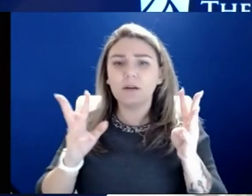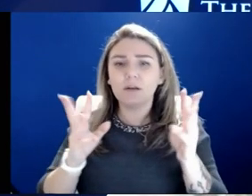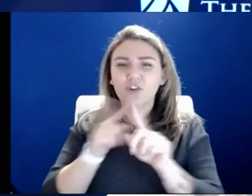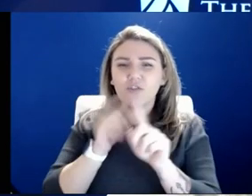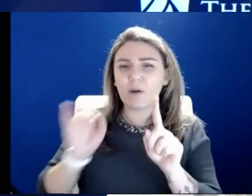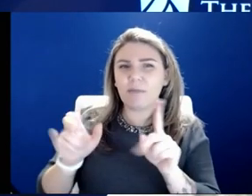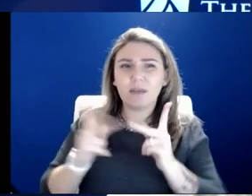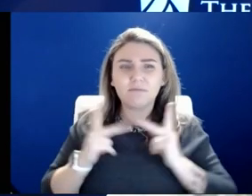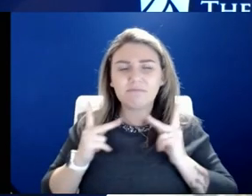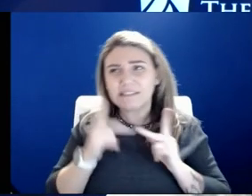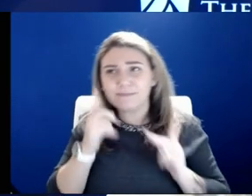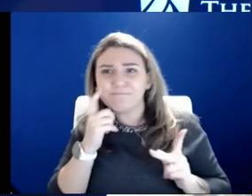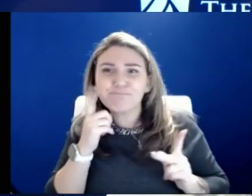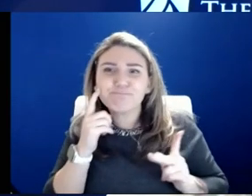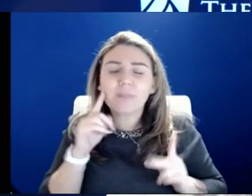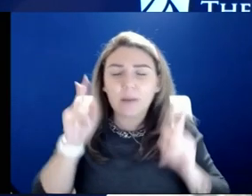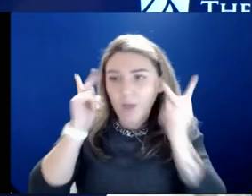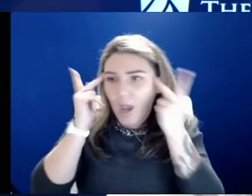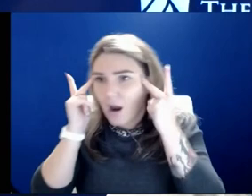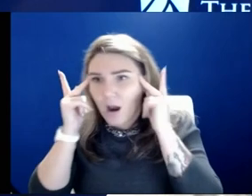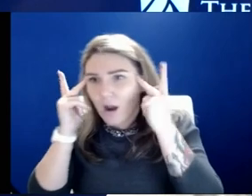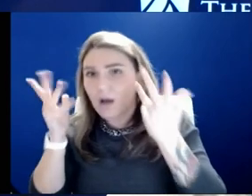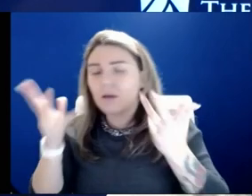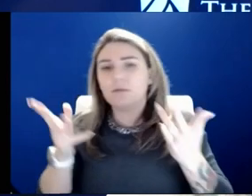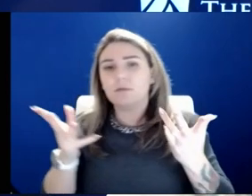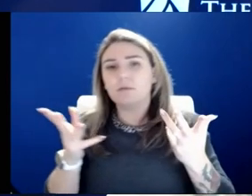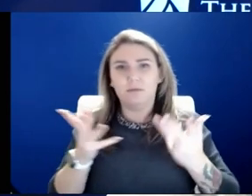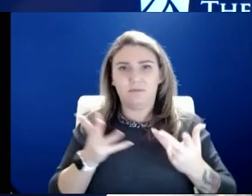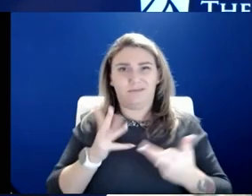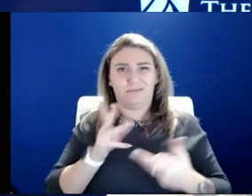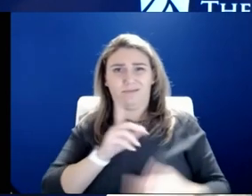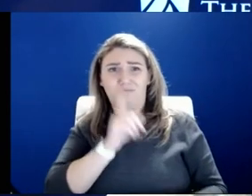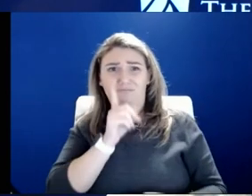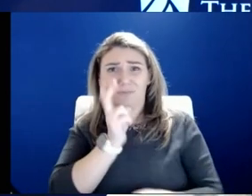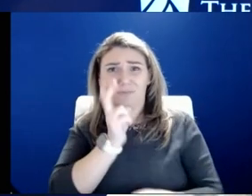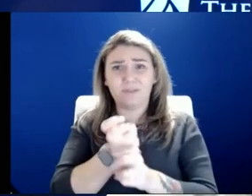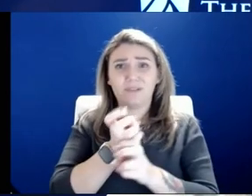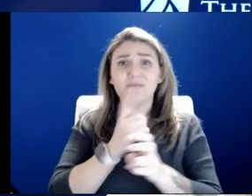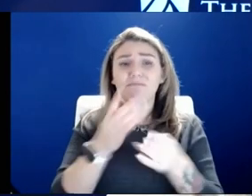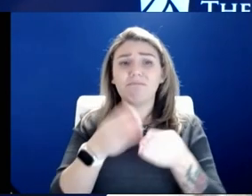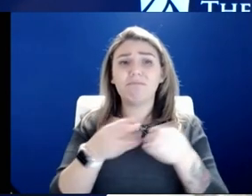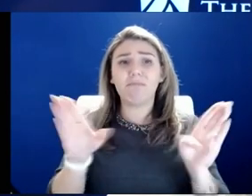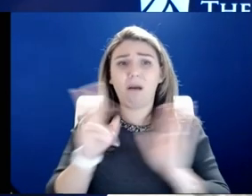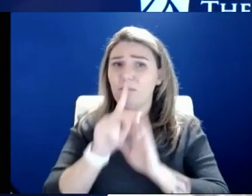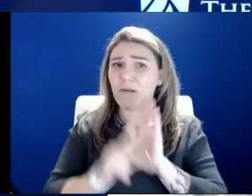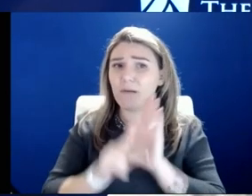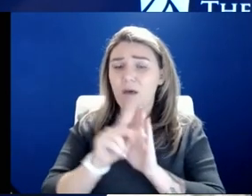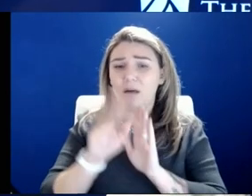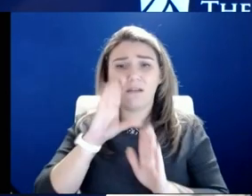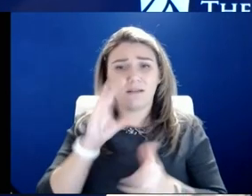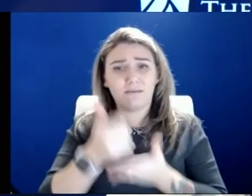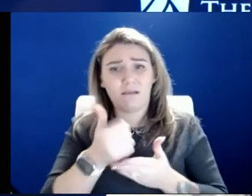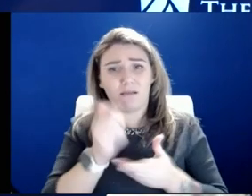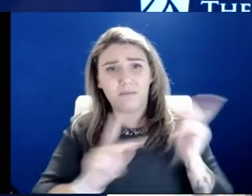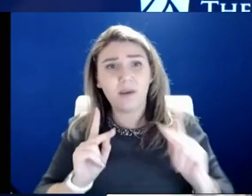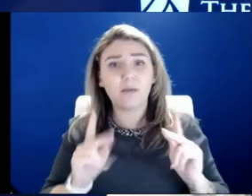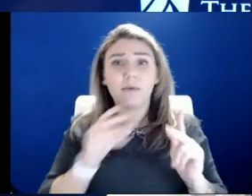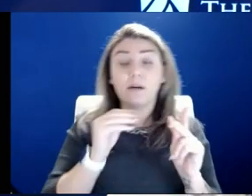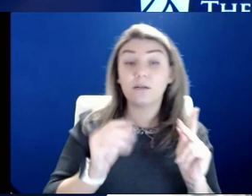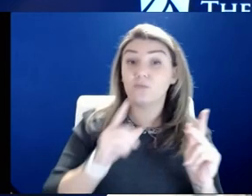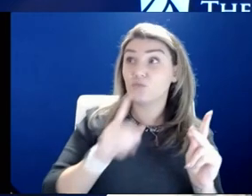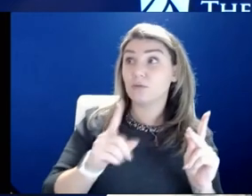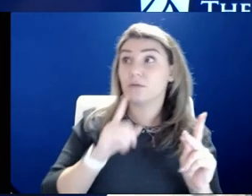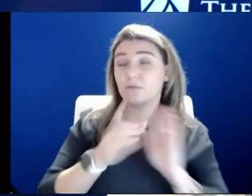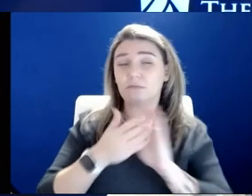suspicion and paranoia, then it's really hard to make public policy that's going to help folks. And ultimately, this becomes a character